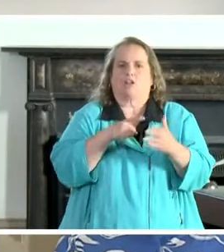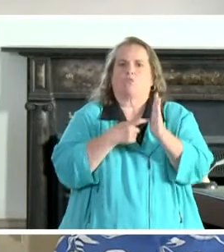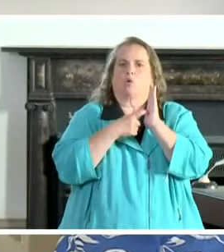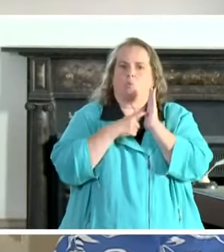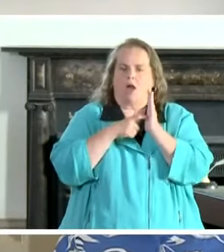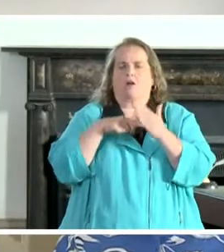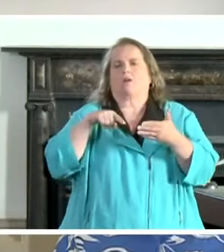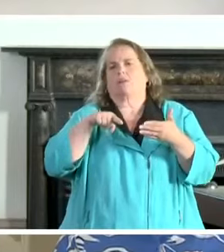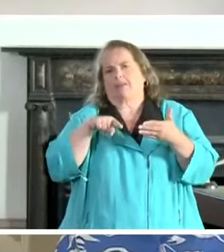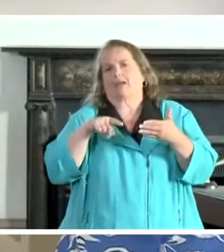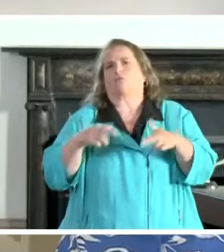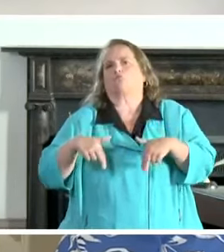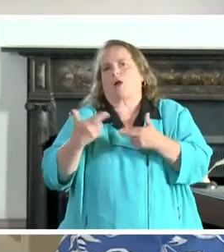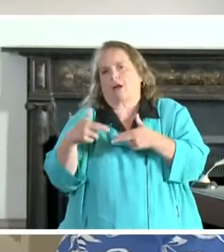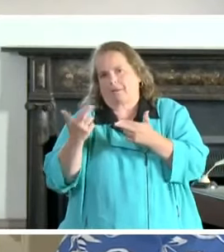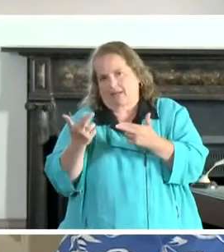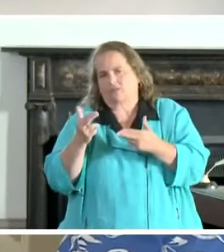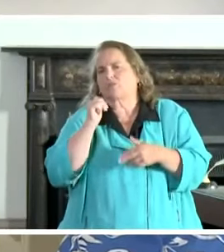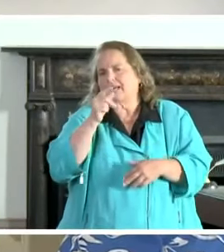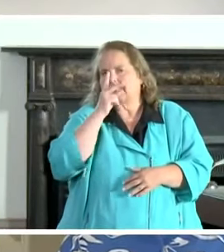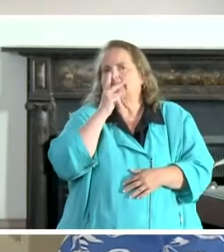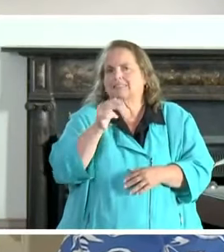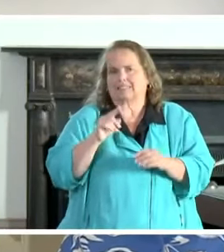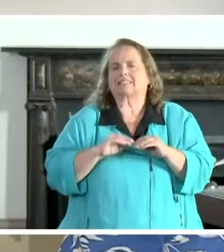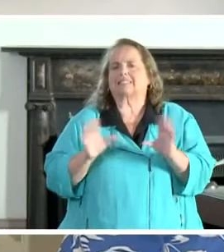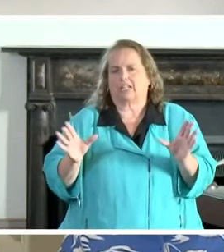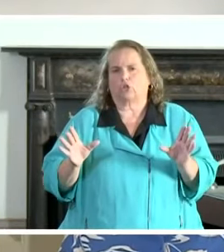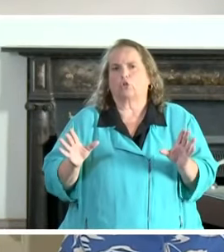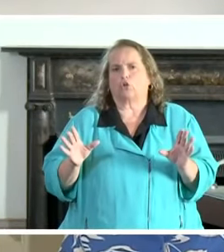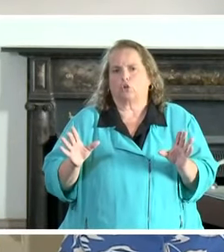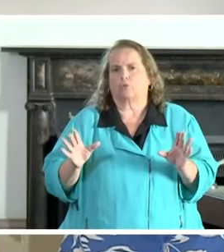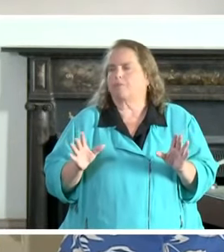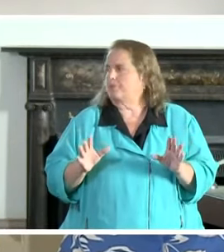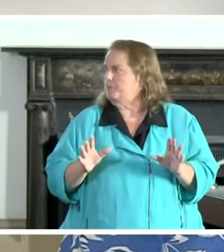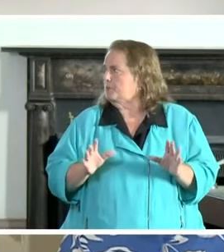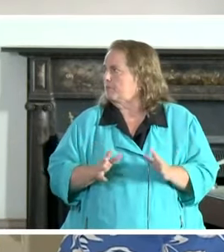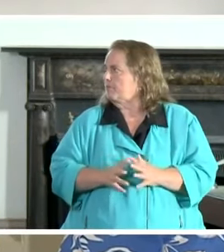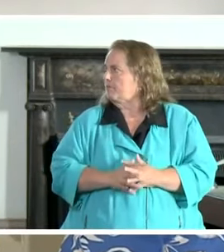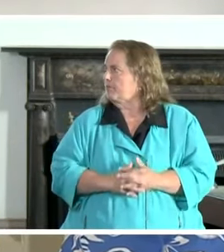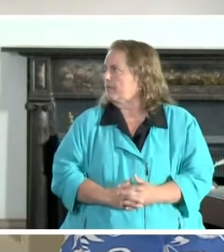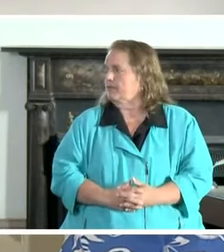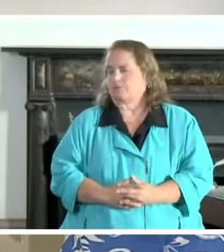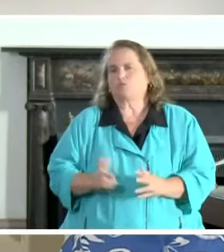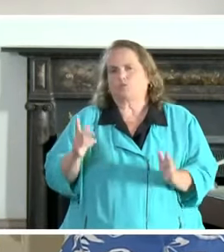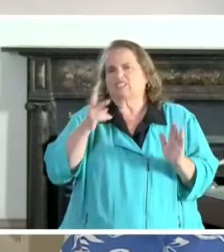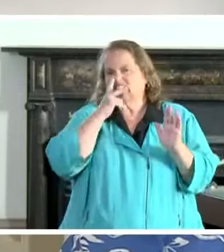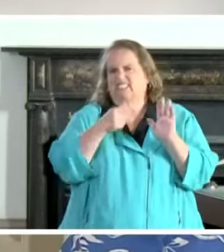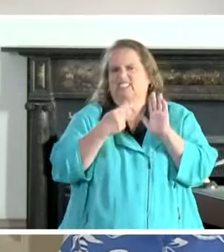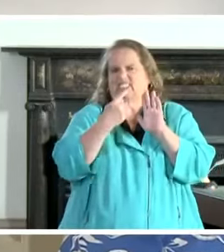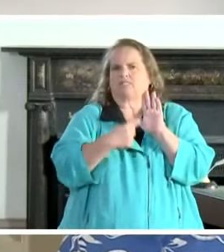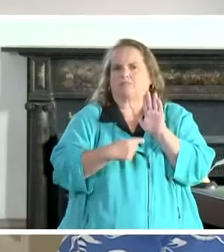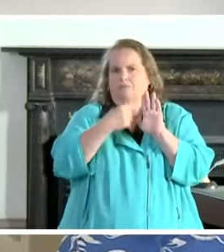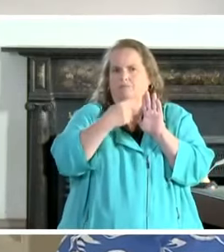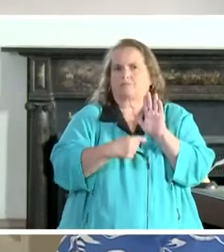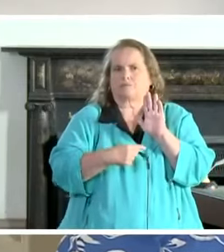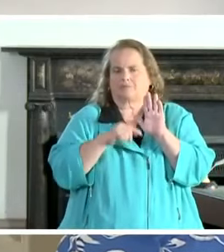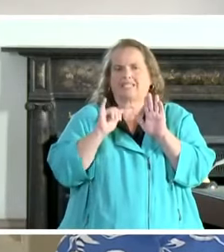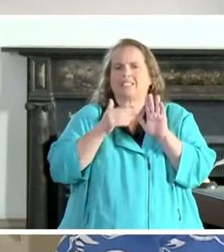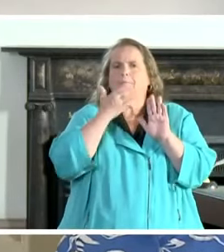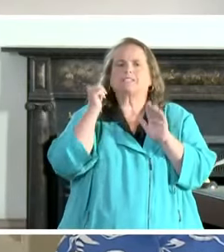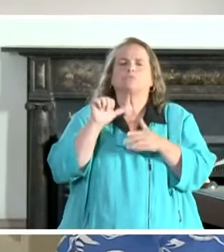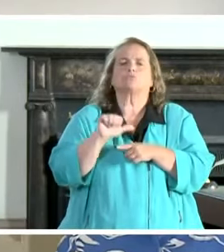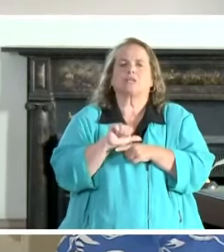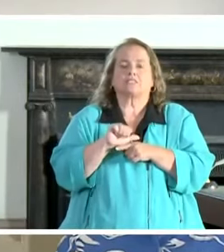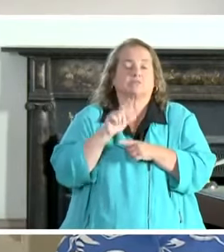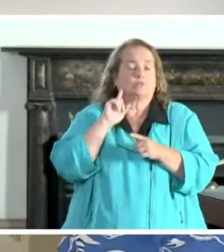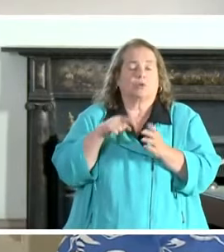that are requirements, and then boxes that show districts also best practices. So, for